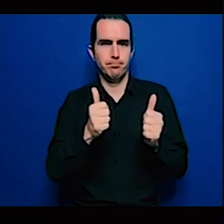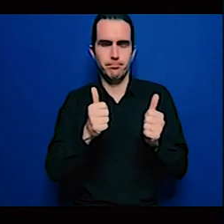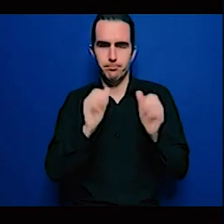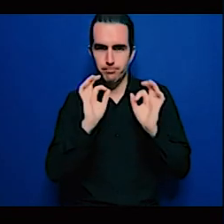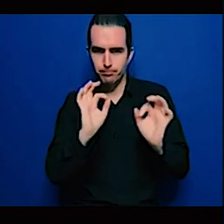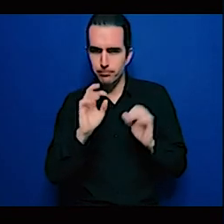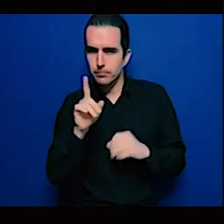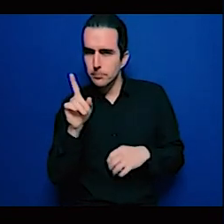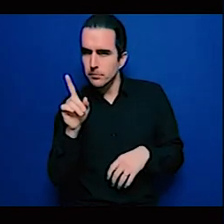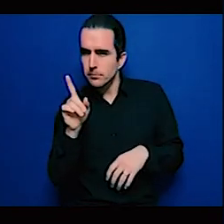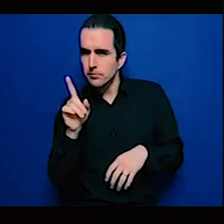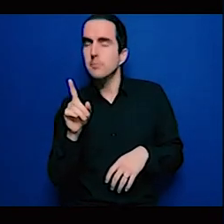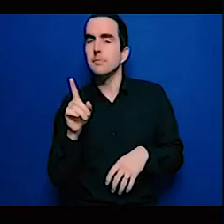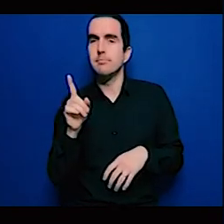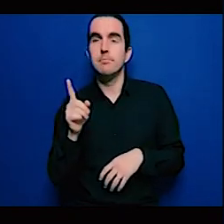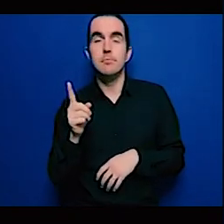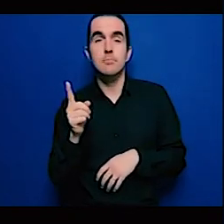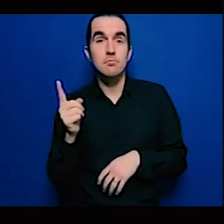perspectives